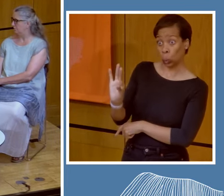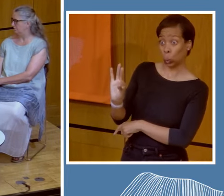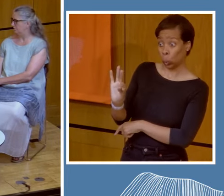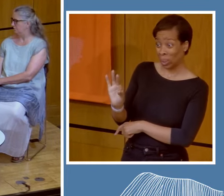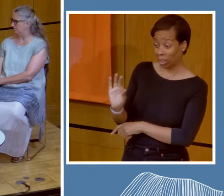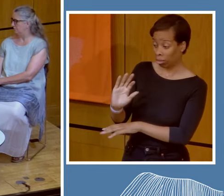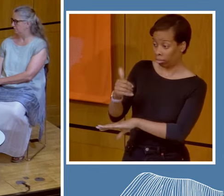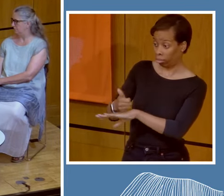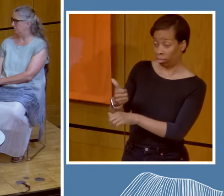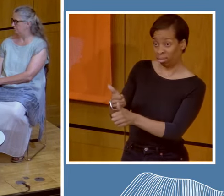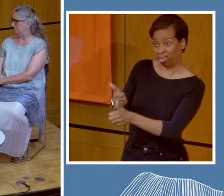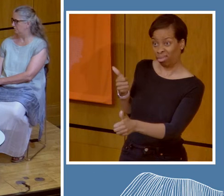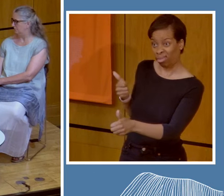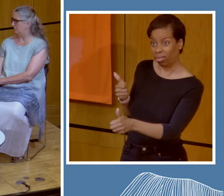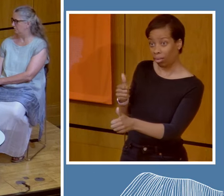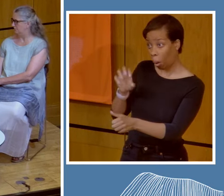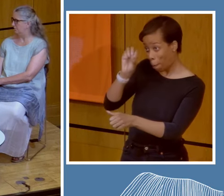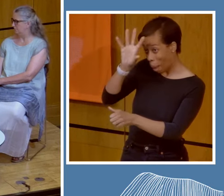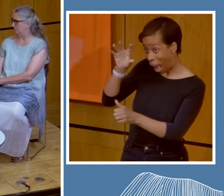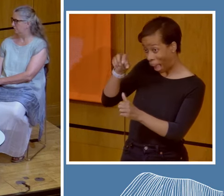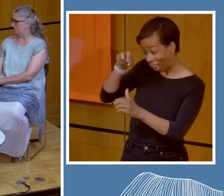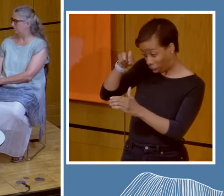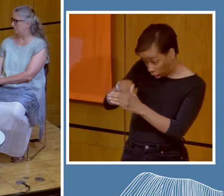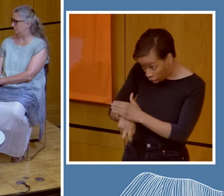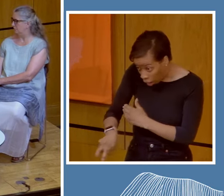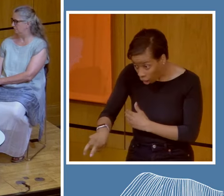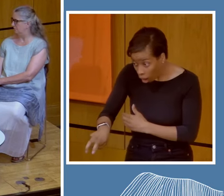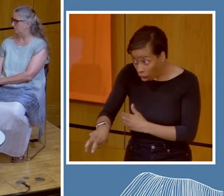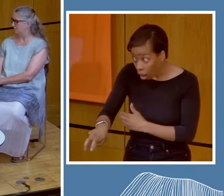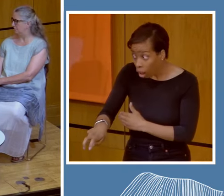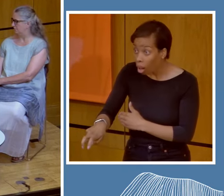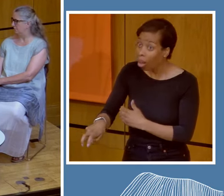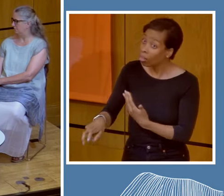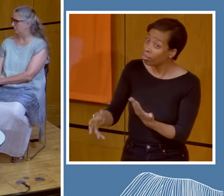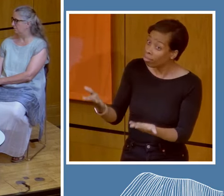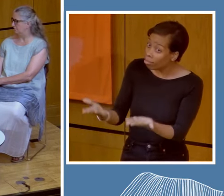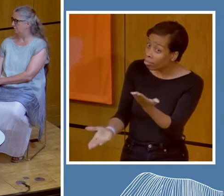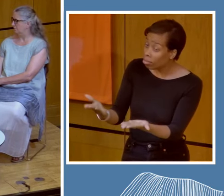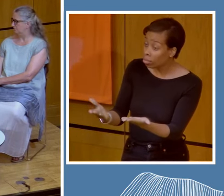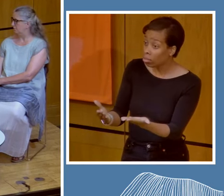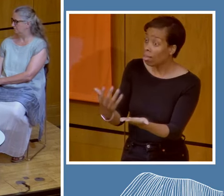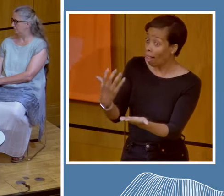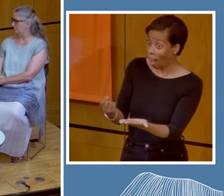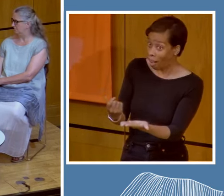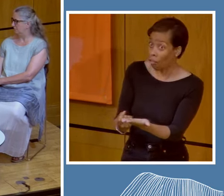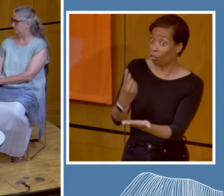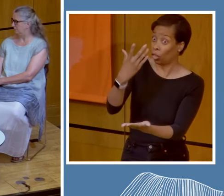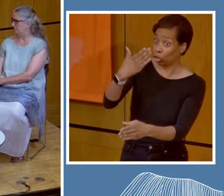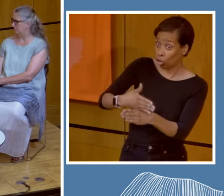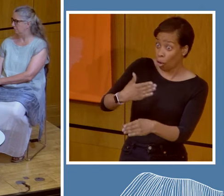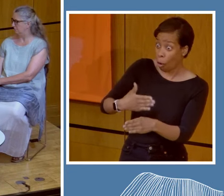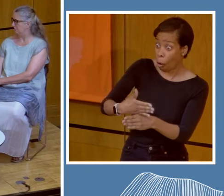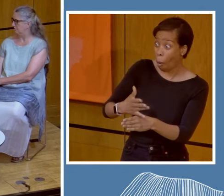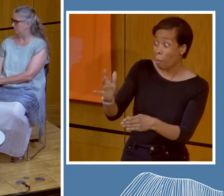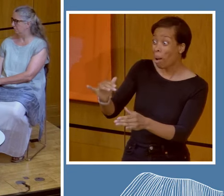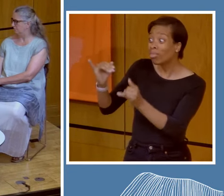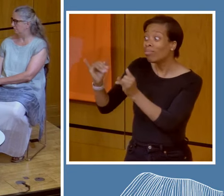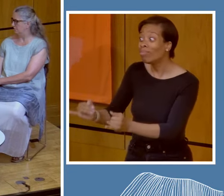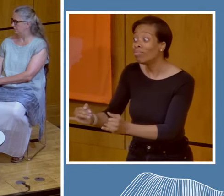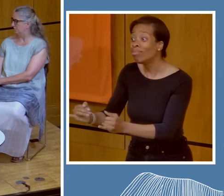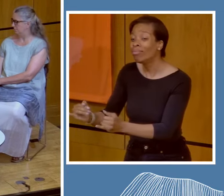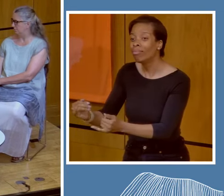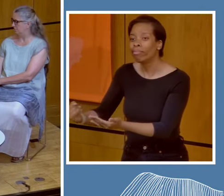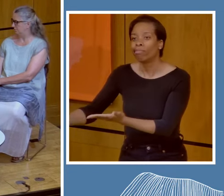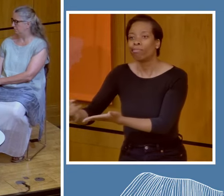their lives. So there are some horrendously difficult choices they end up having to make. So I have no